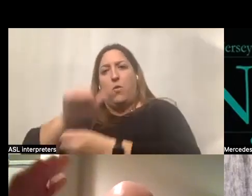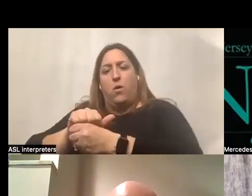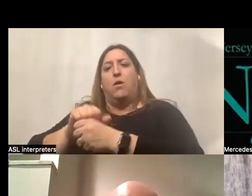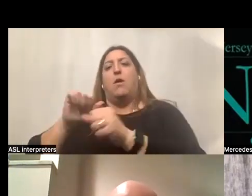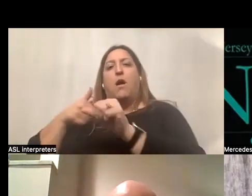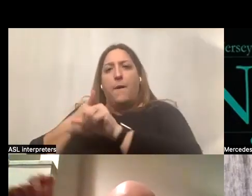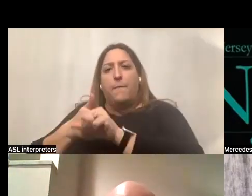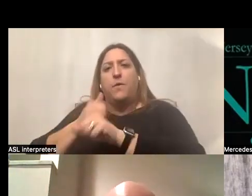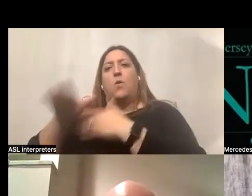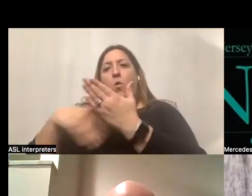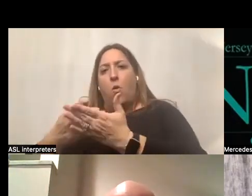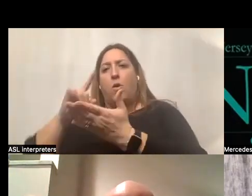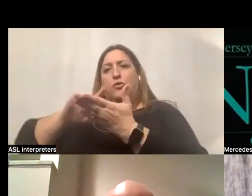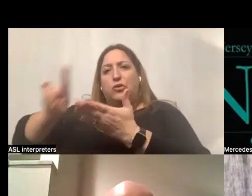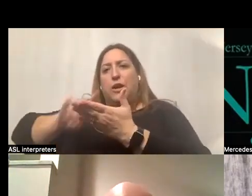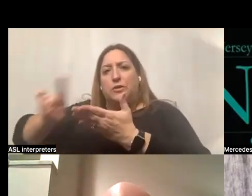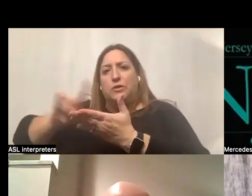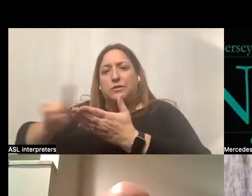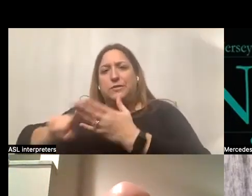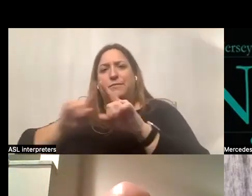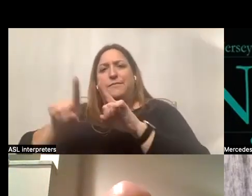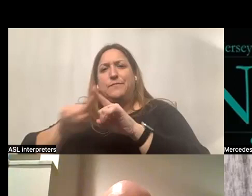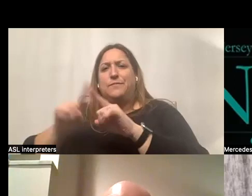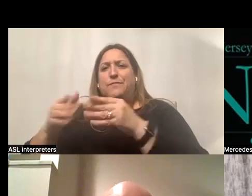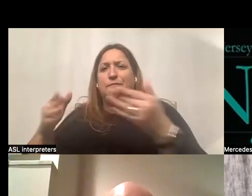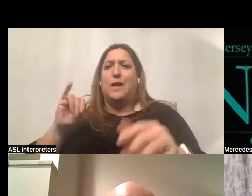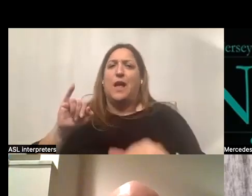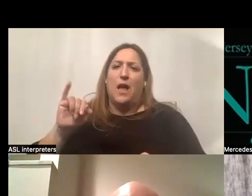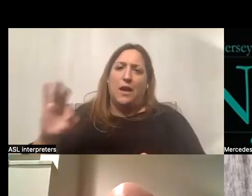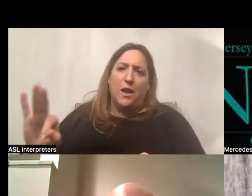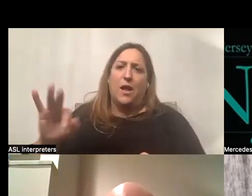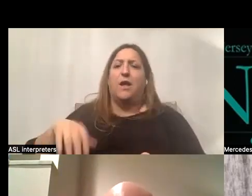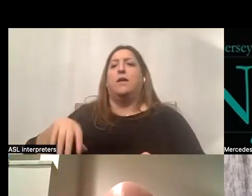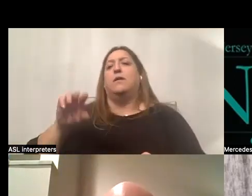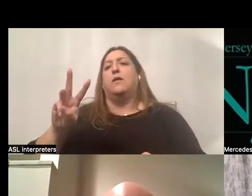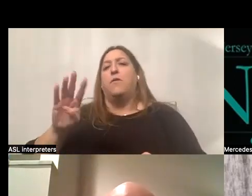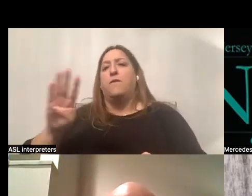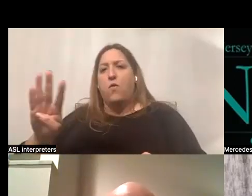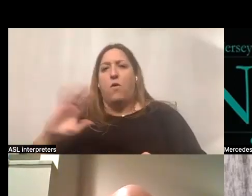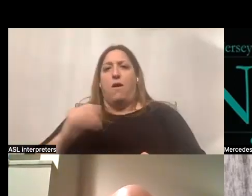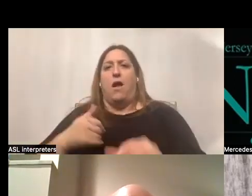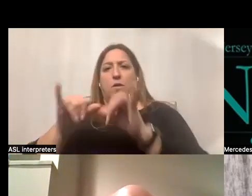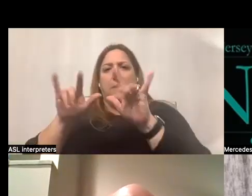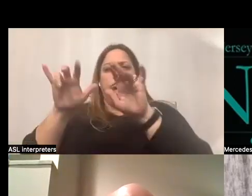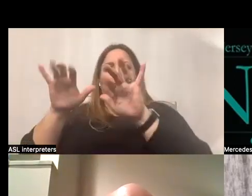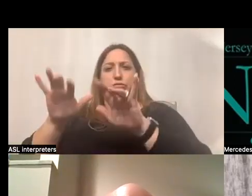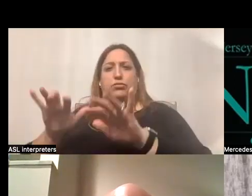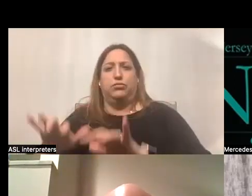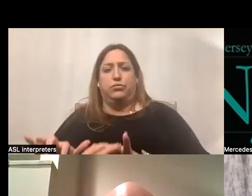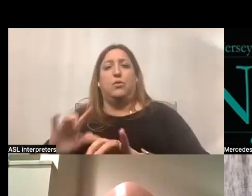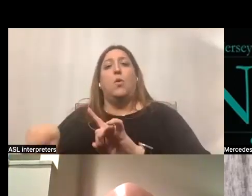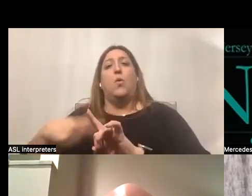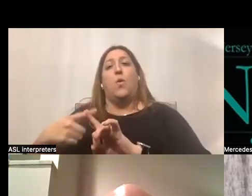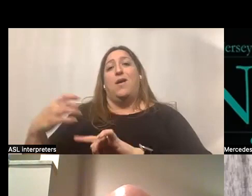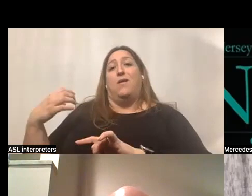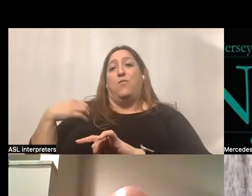checklist of the various items, the I-9, the W-4 in our system. And once the employer of record is